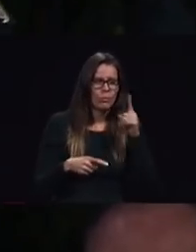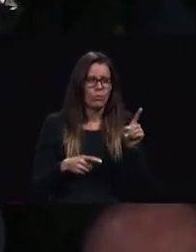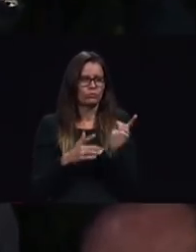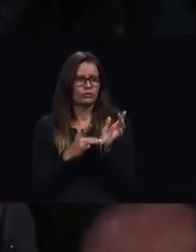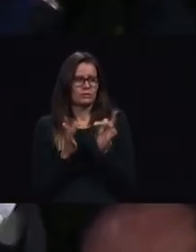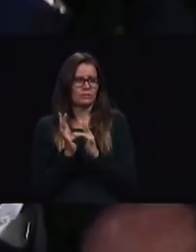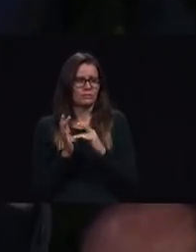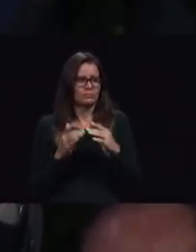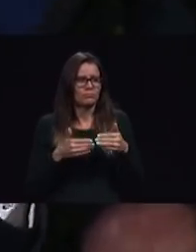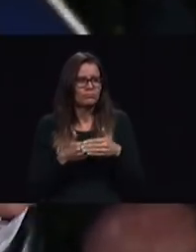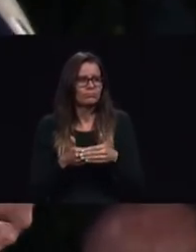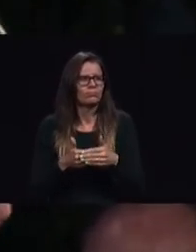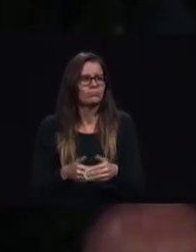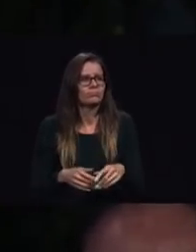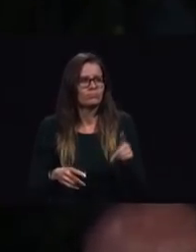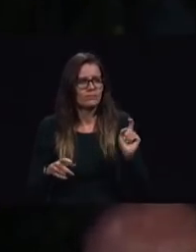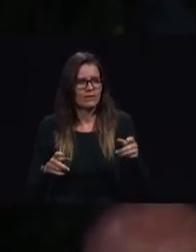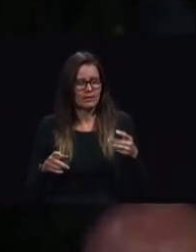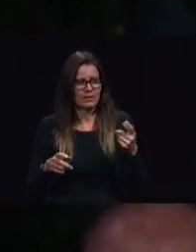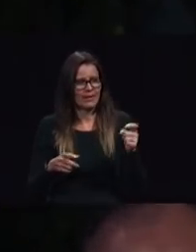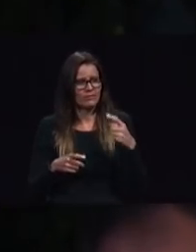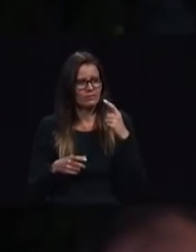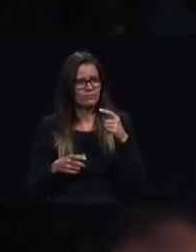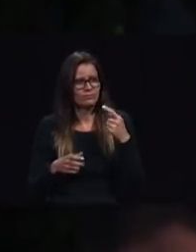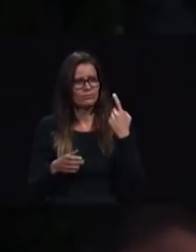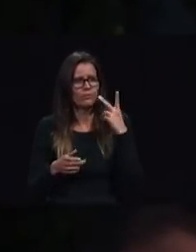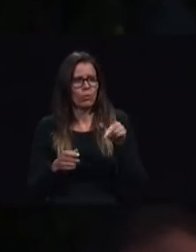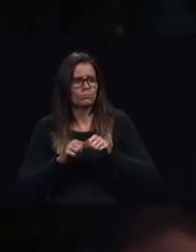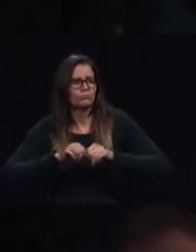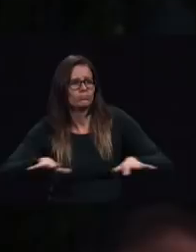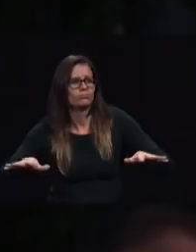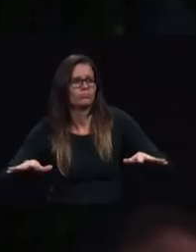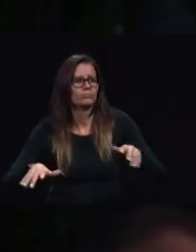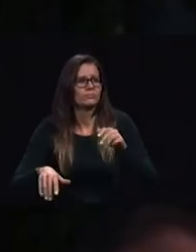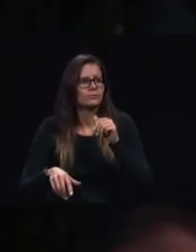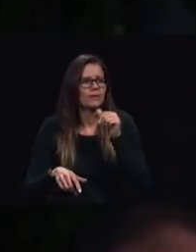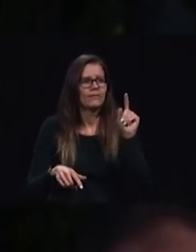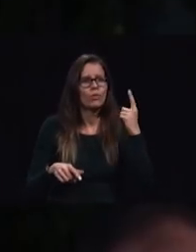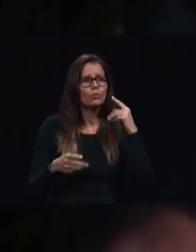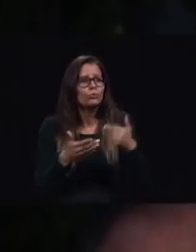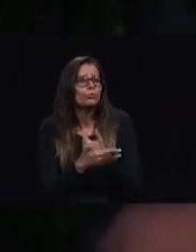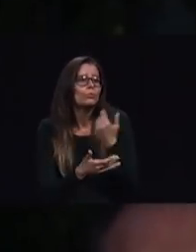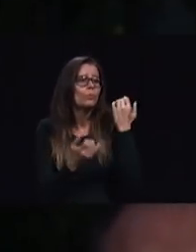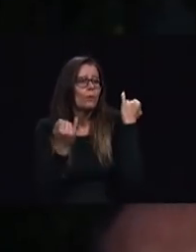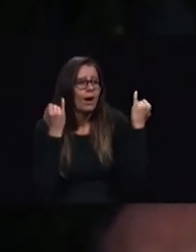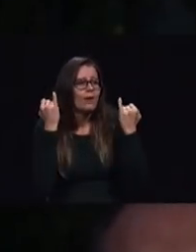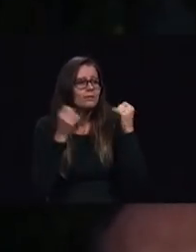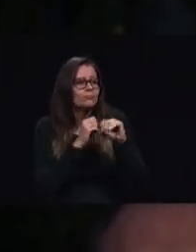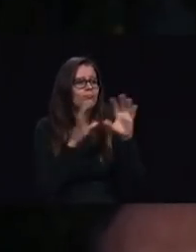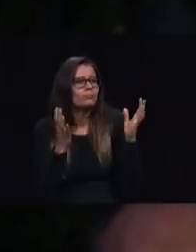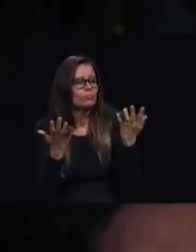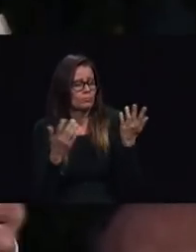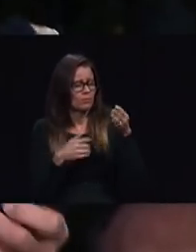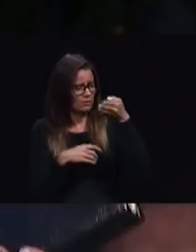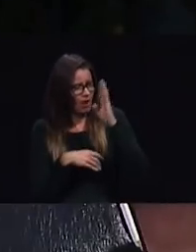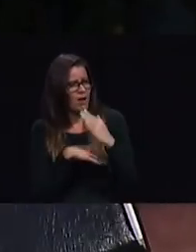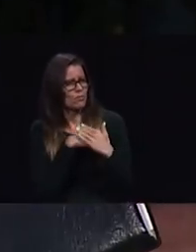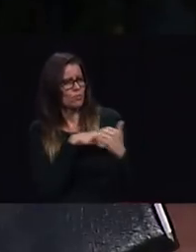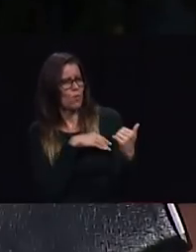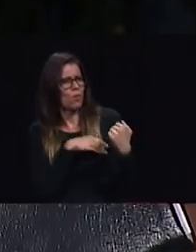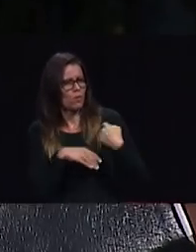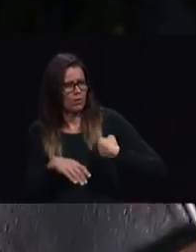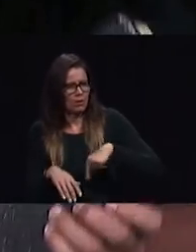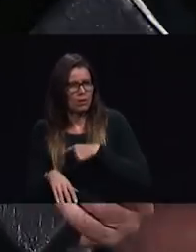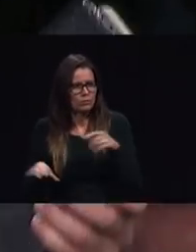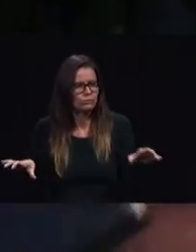new innovative idea but because it is what God has called for in the spirit of prophecy for decades